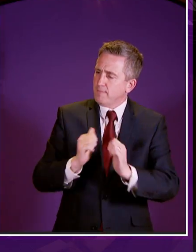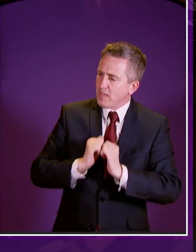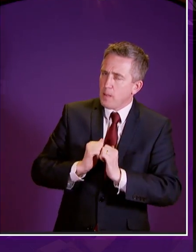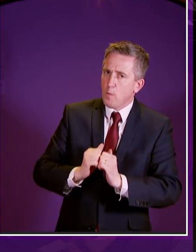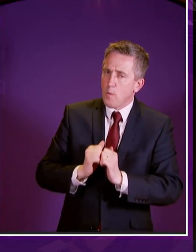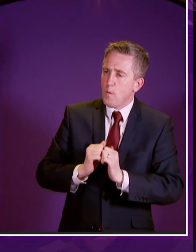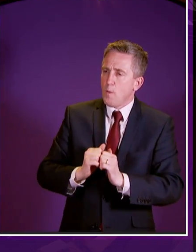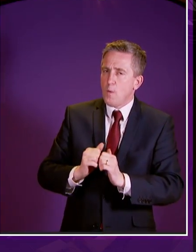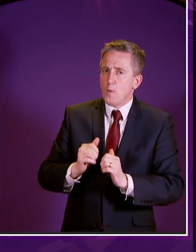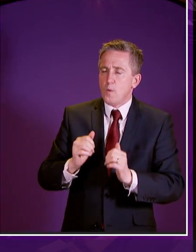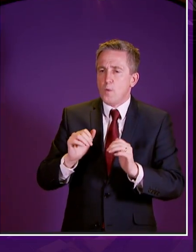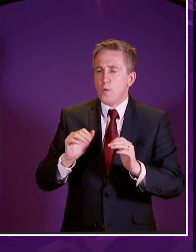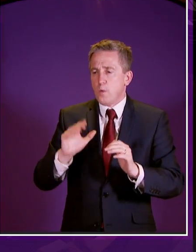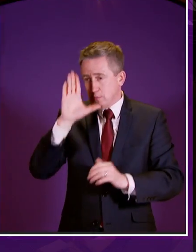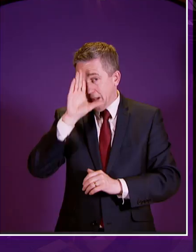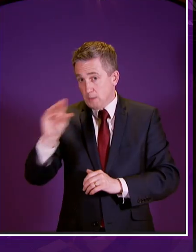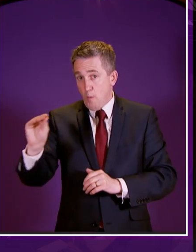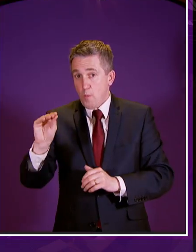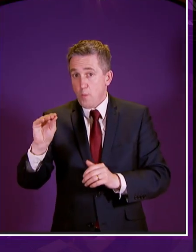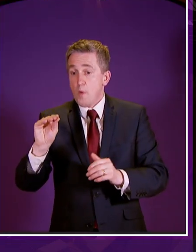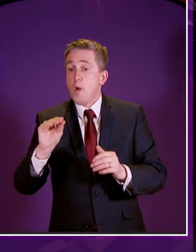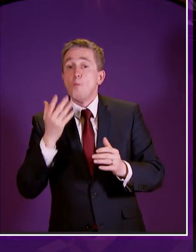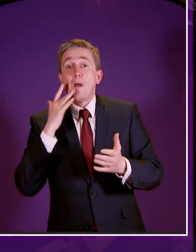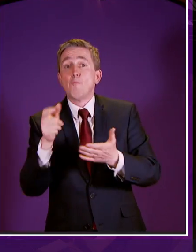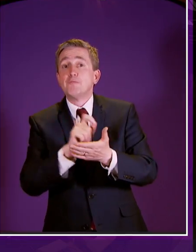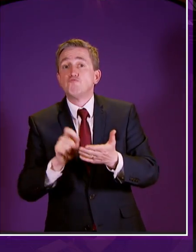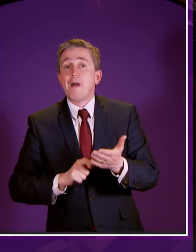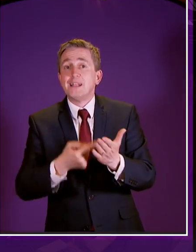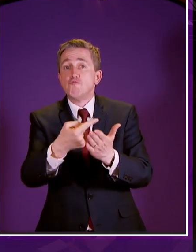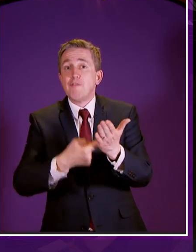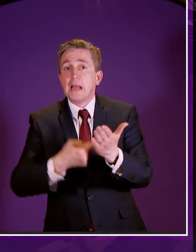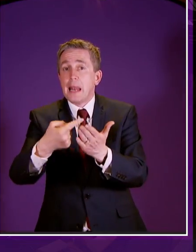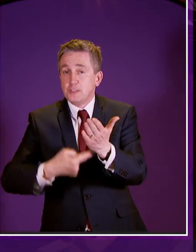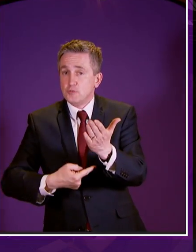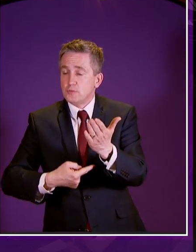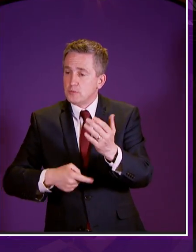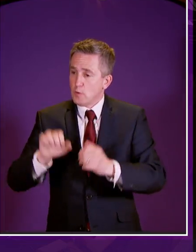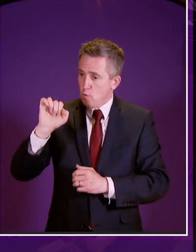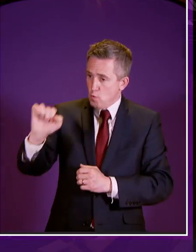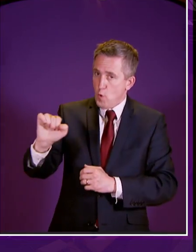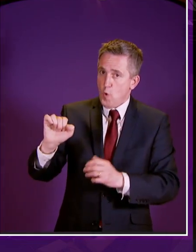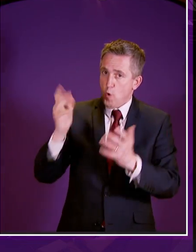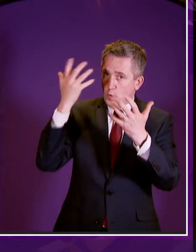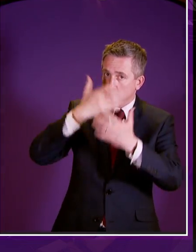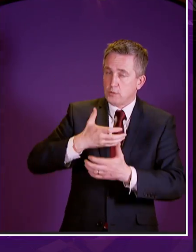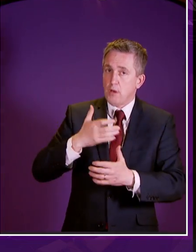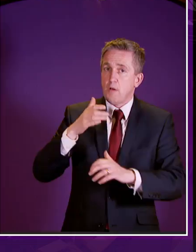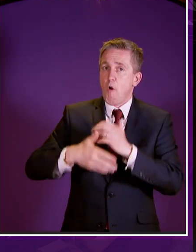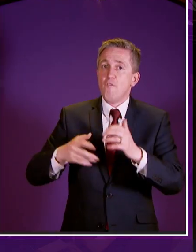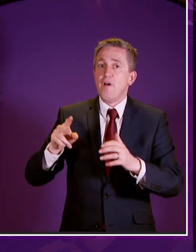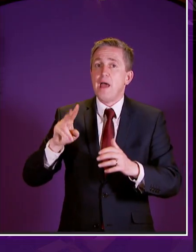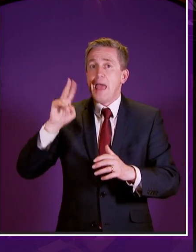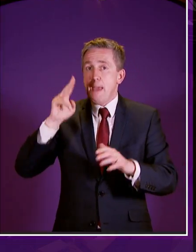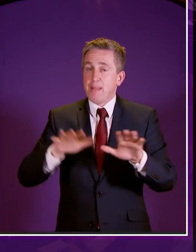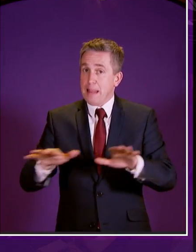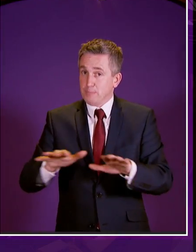you let me take this opportunity to assure you that when we look at those regulations the particular issue you are raising which affects those with